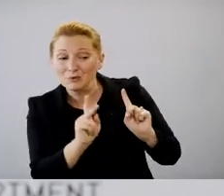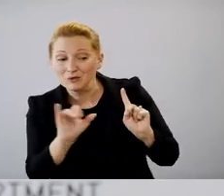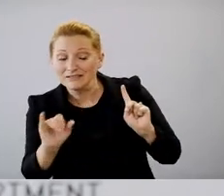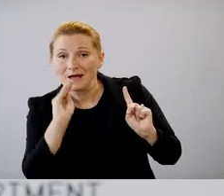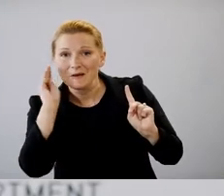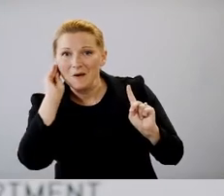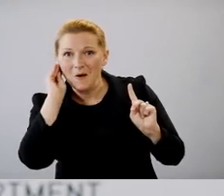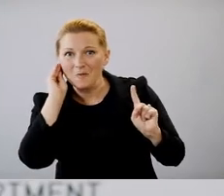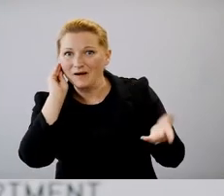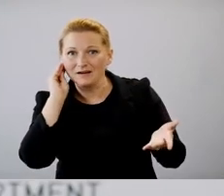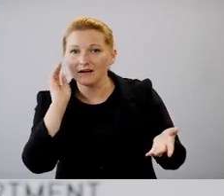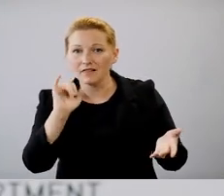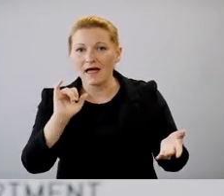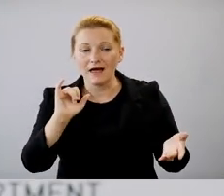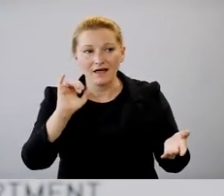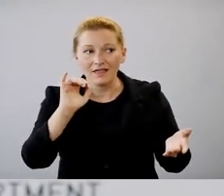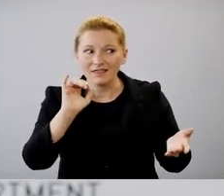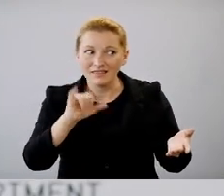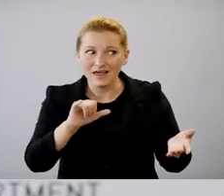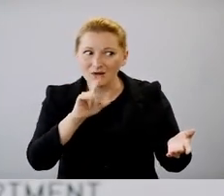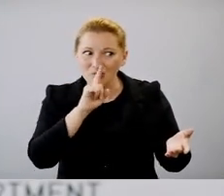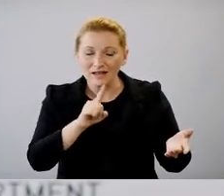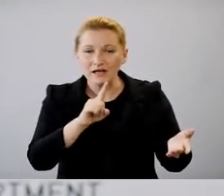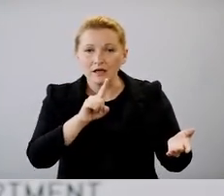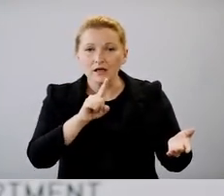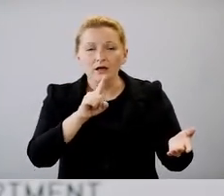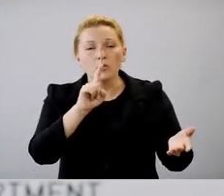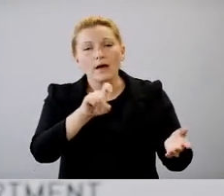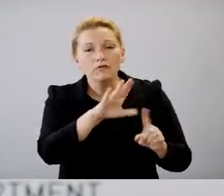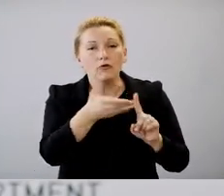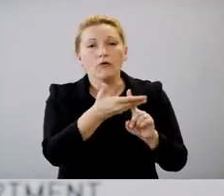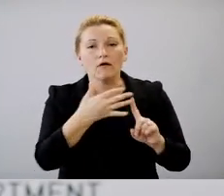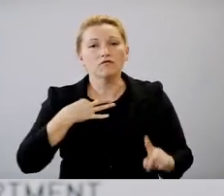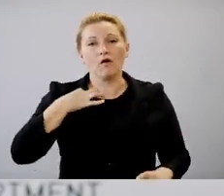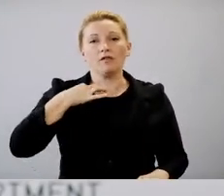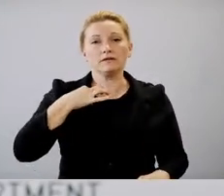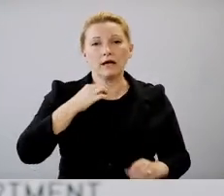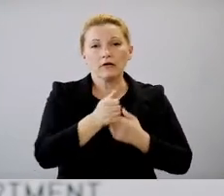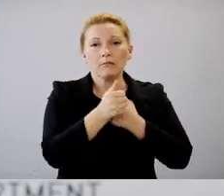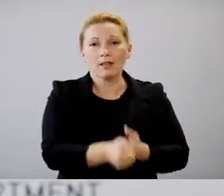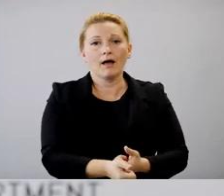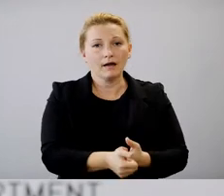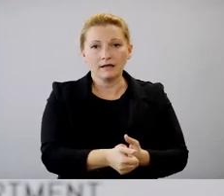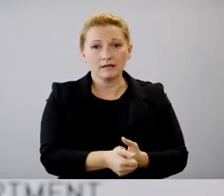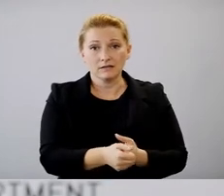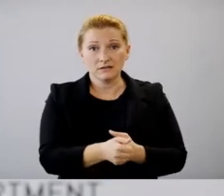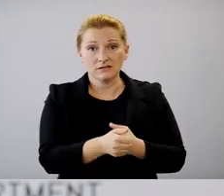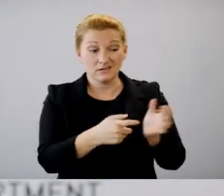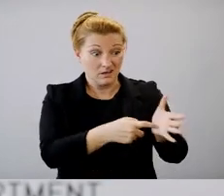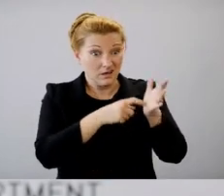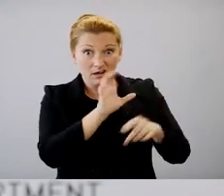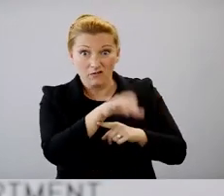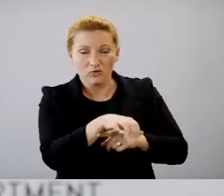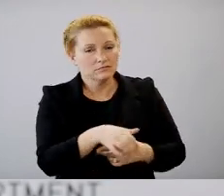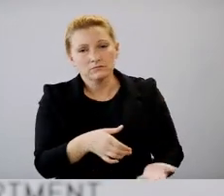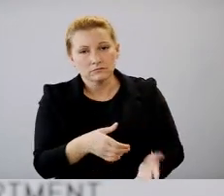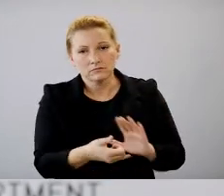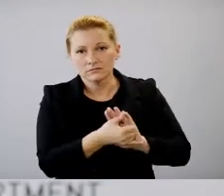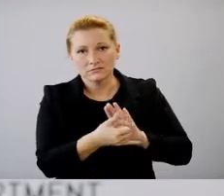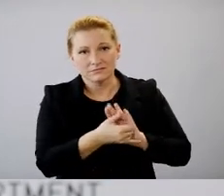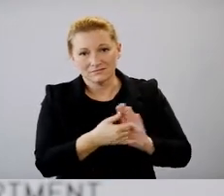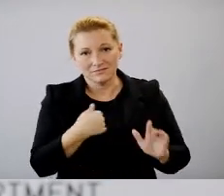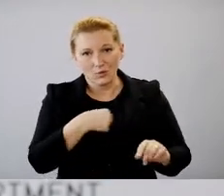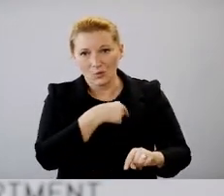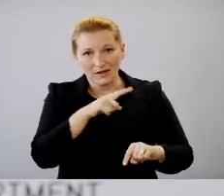working and getting voluntary compliance with the families, um, and with, with others. And so, you know, rarely do we quarantine